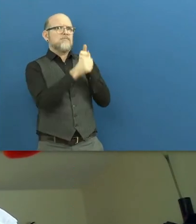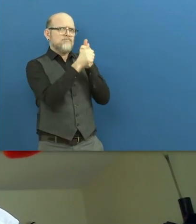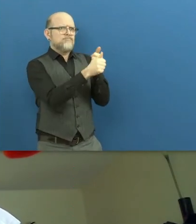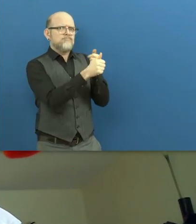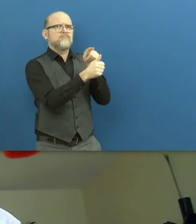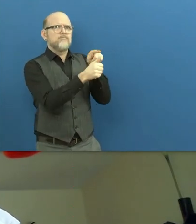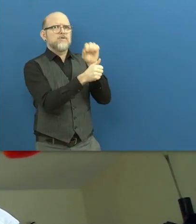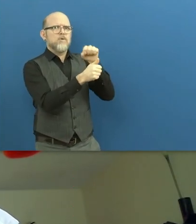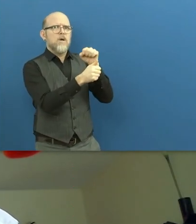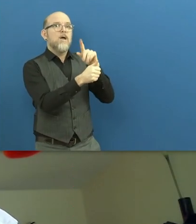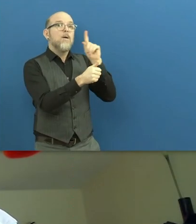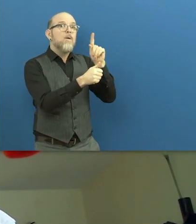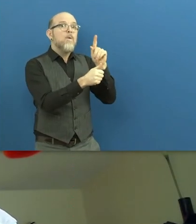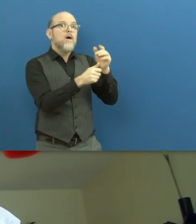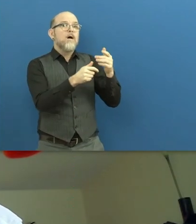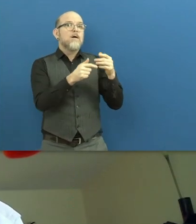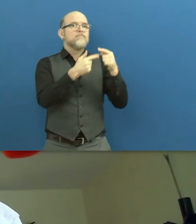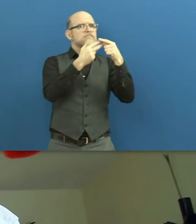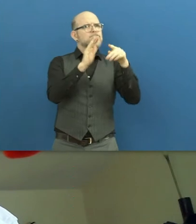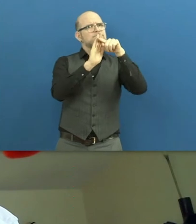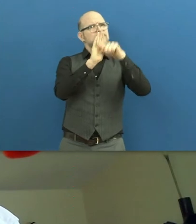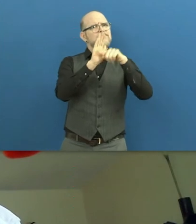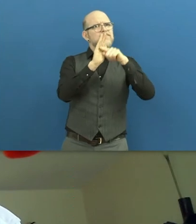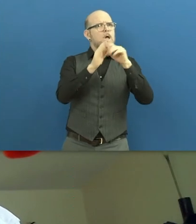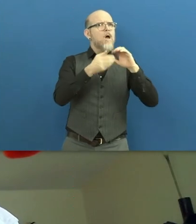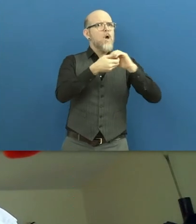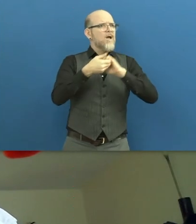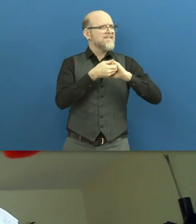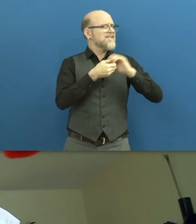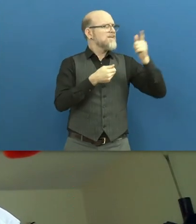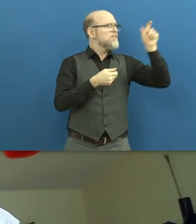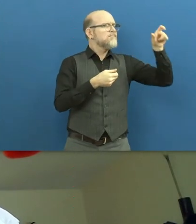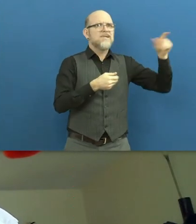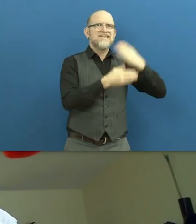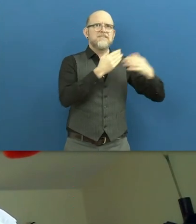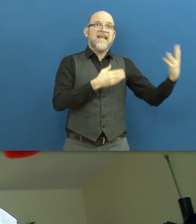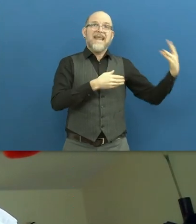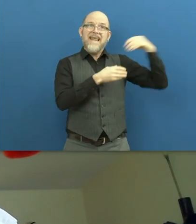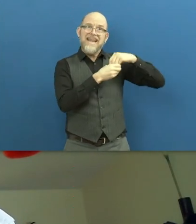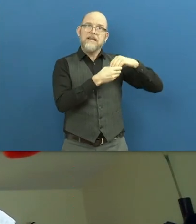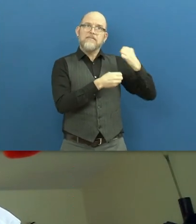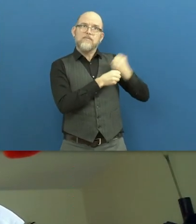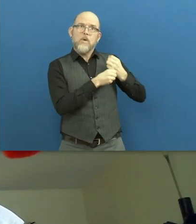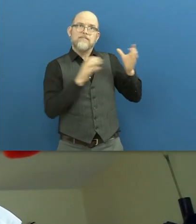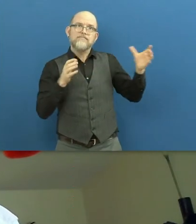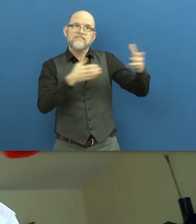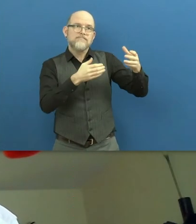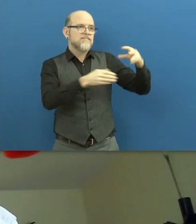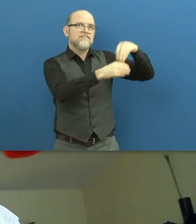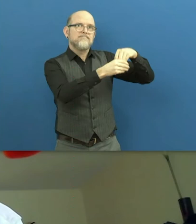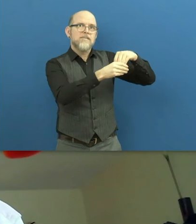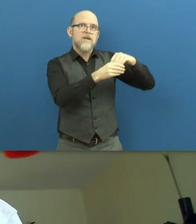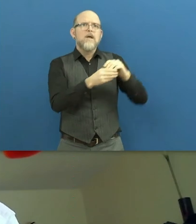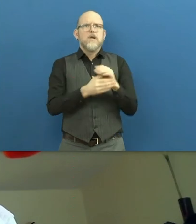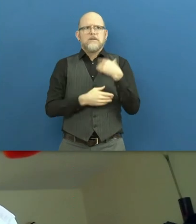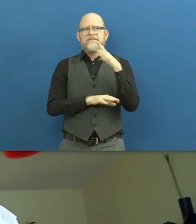persons with disabilities and their representative organizations are integral part of all efforts to create inclusive workplaces. We have